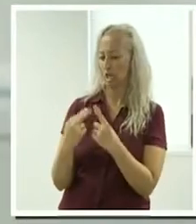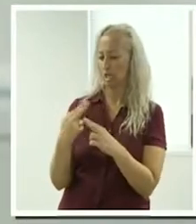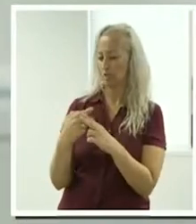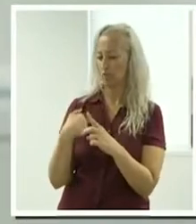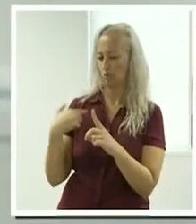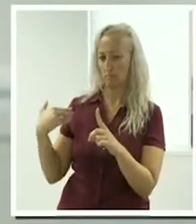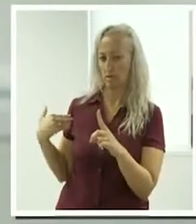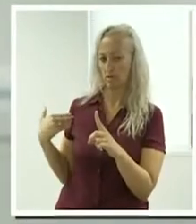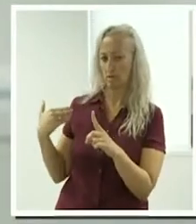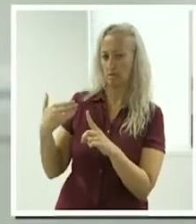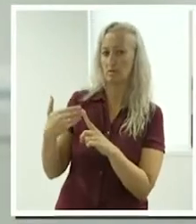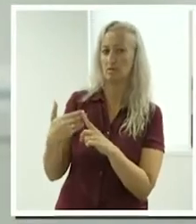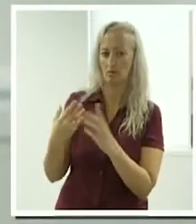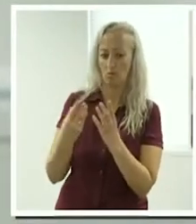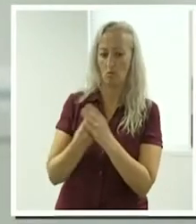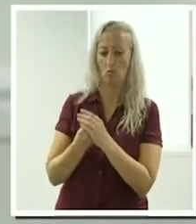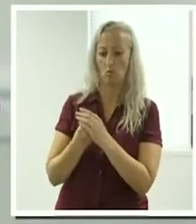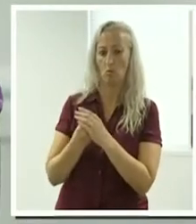Mabel.